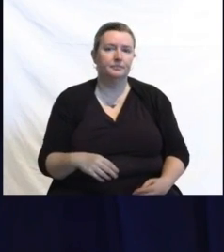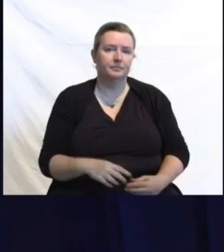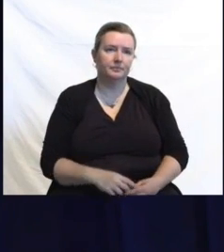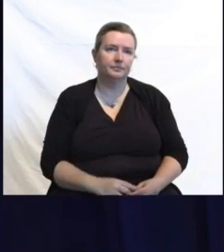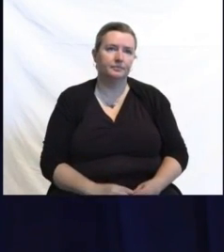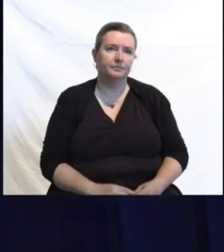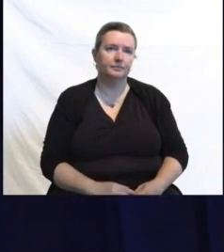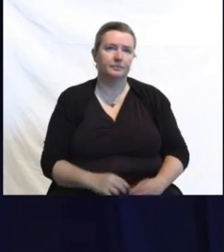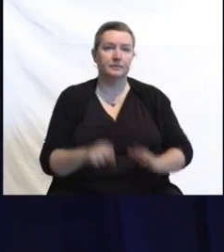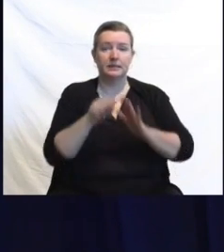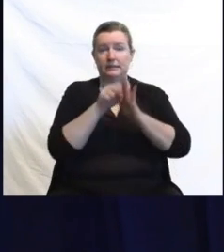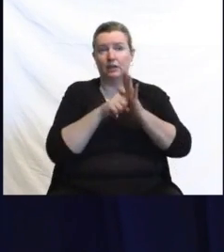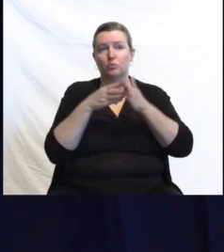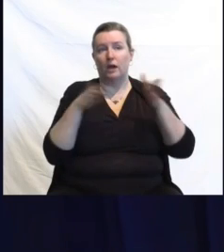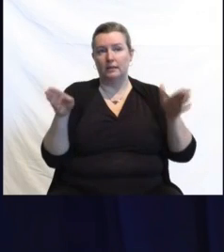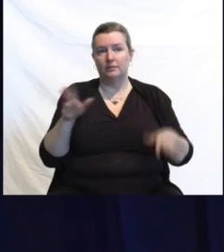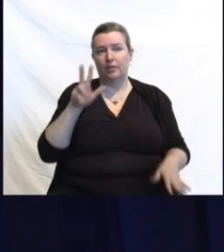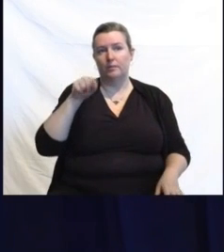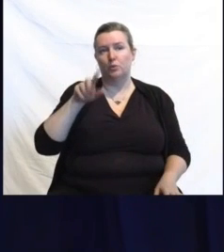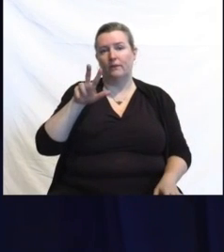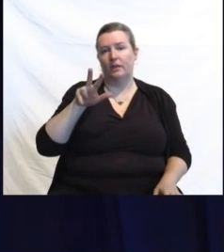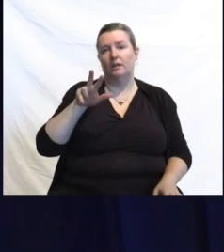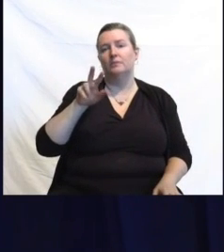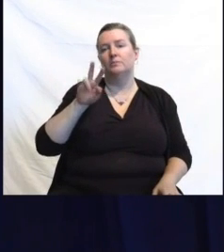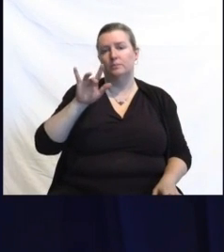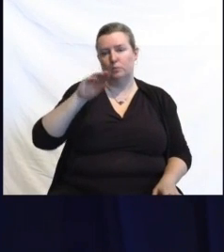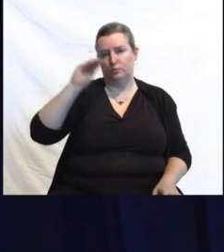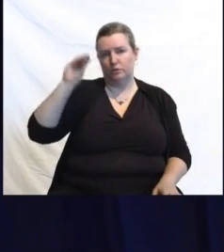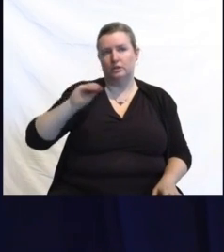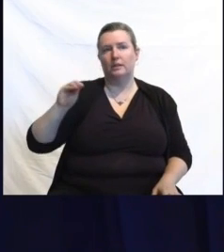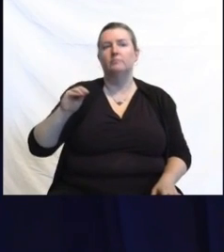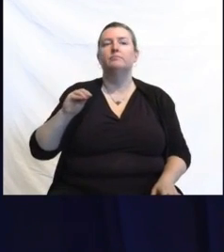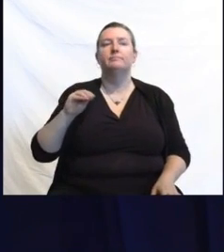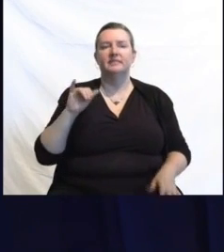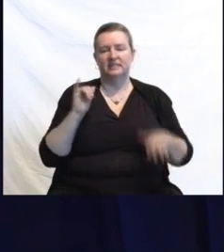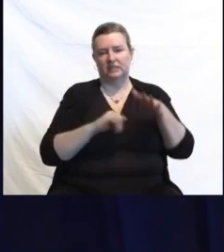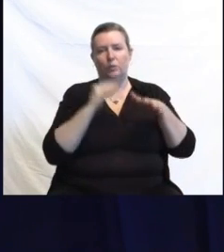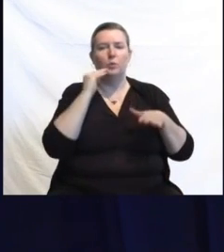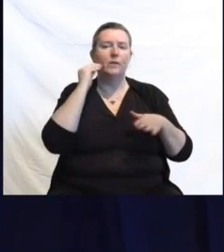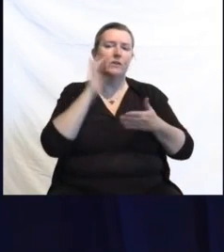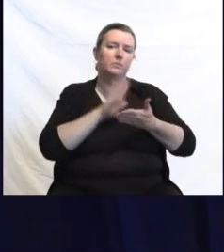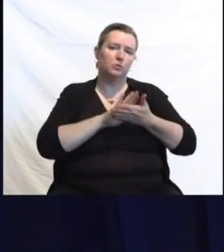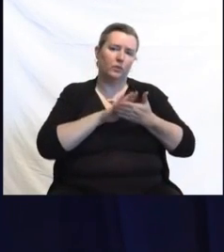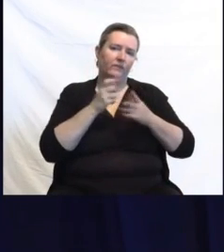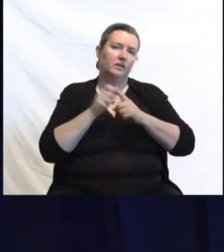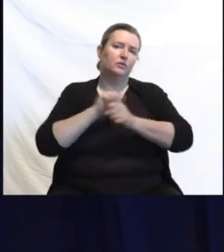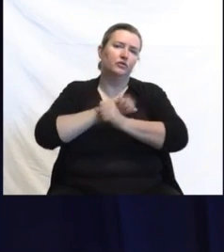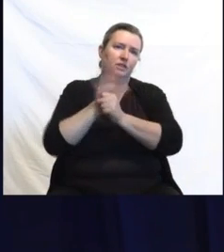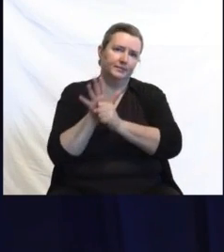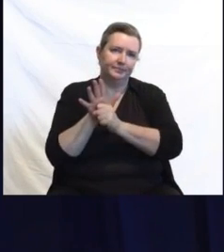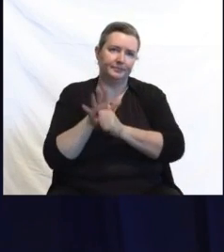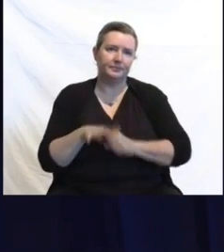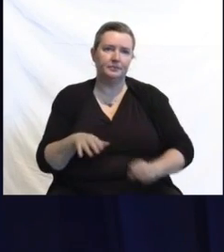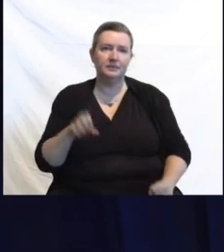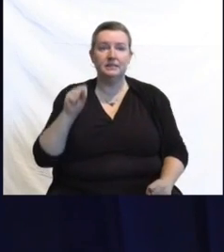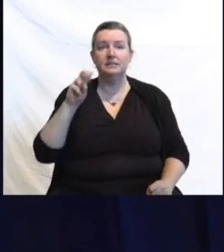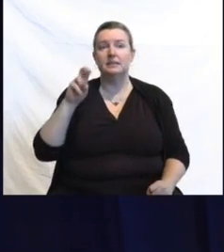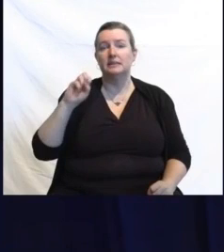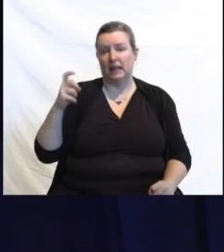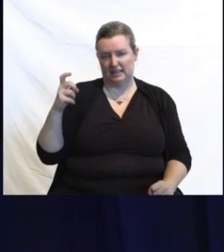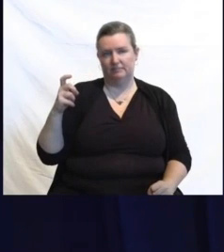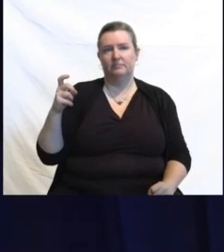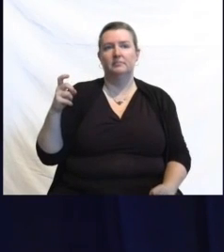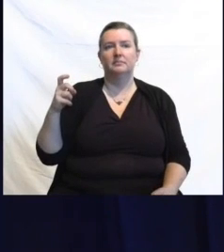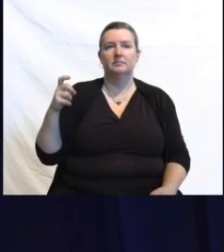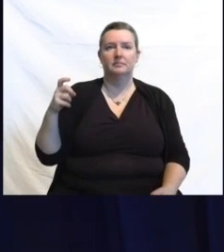due to COVID-19 and Sussex County also had the highest percentage of students learning remotely